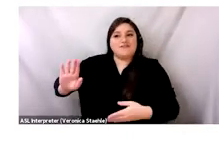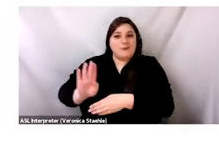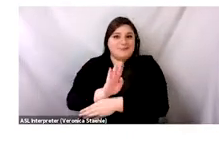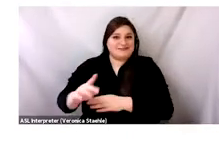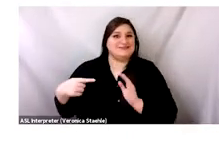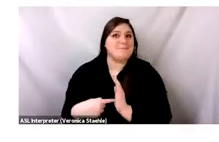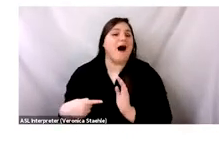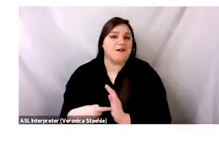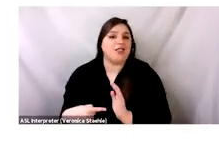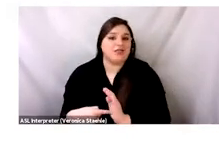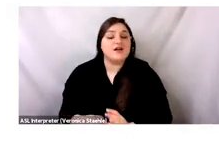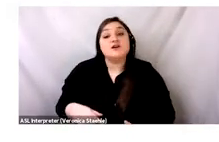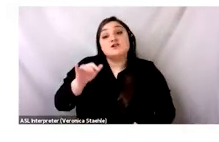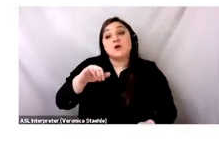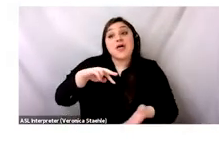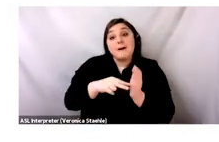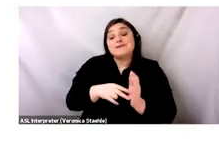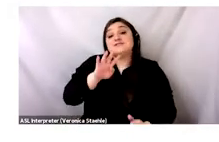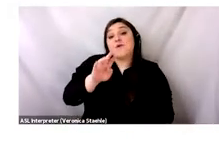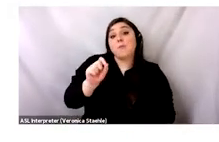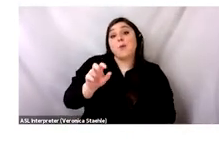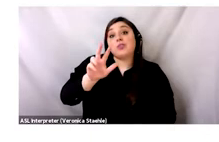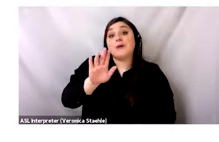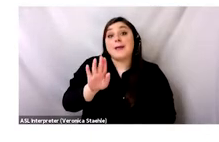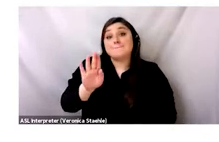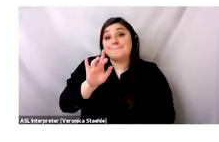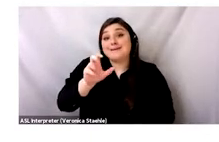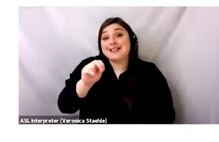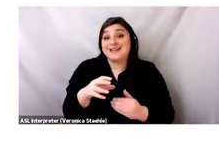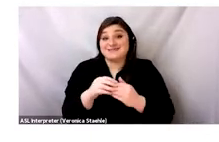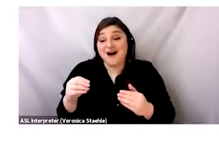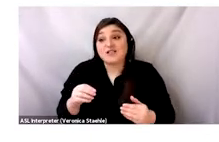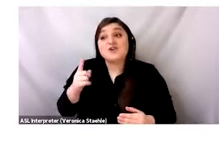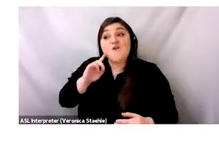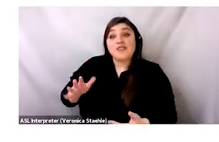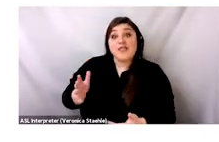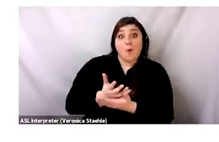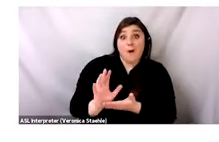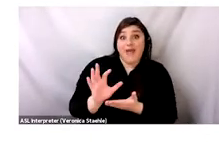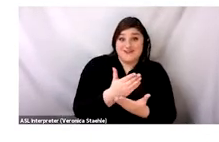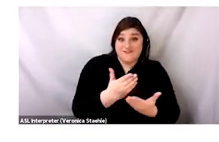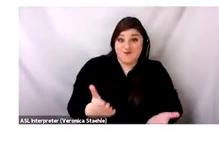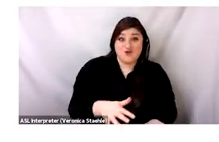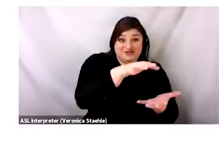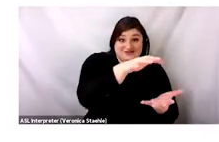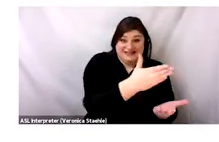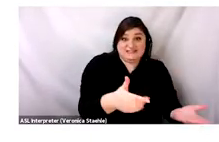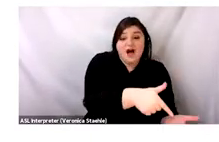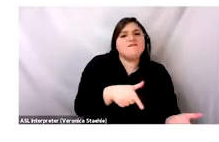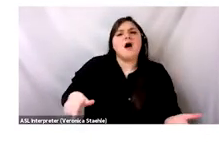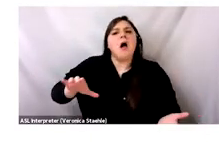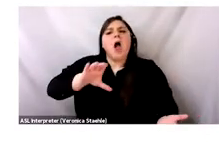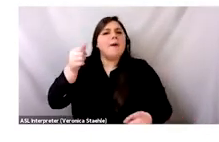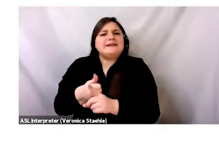What this means is that that $4.3 billion worth of unsold goods was not felt as a loss because the labor and